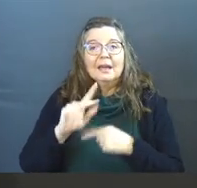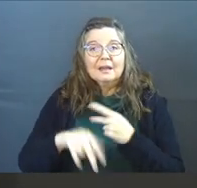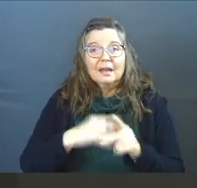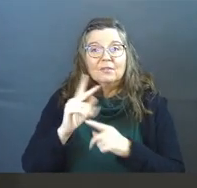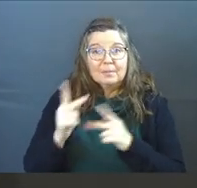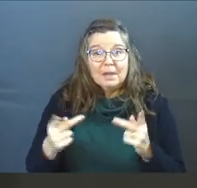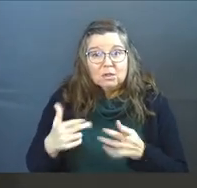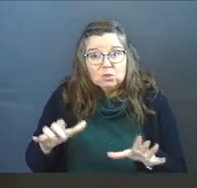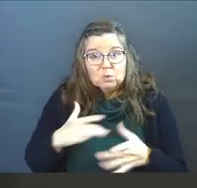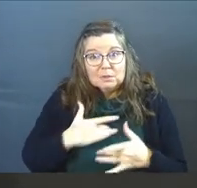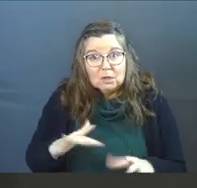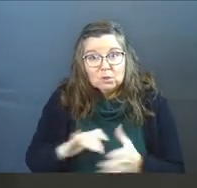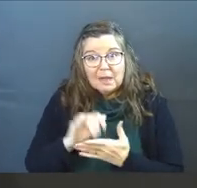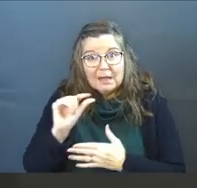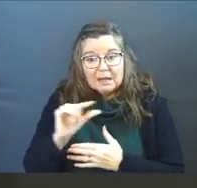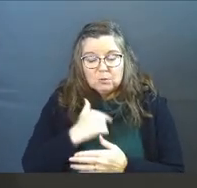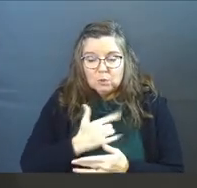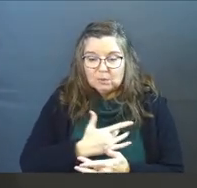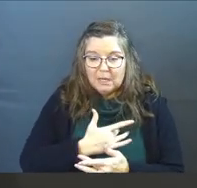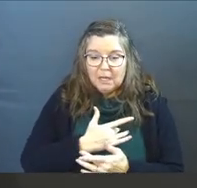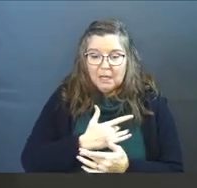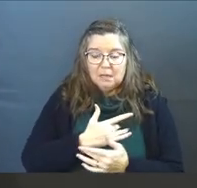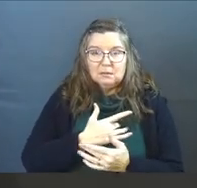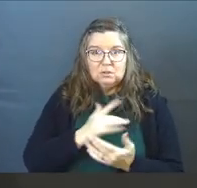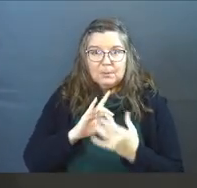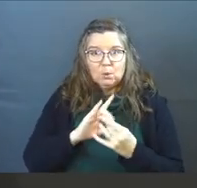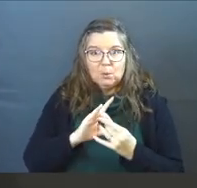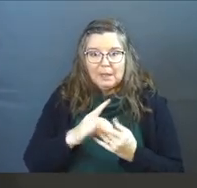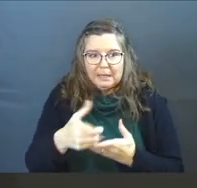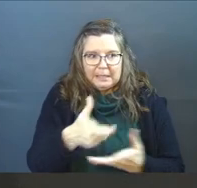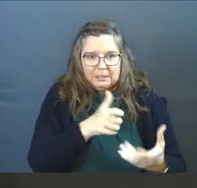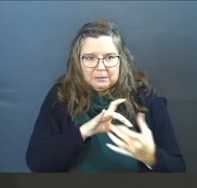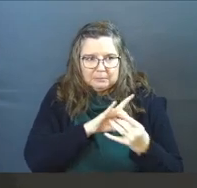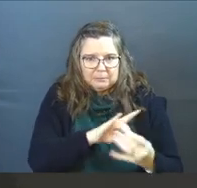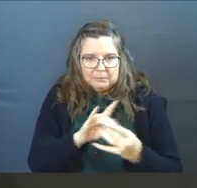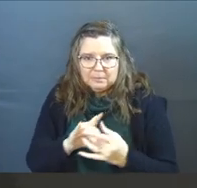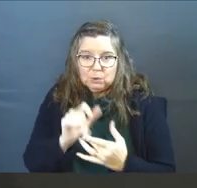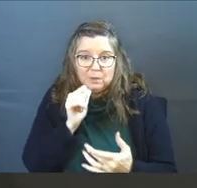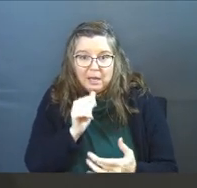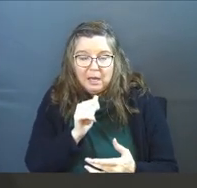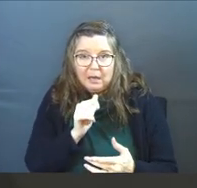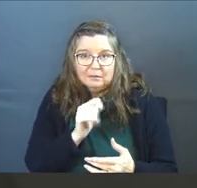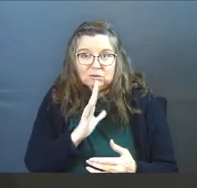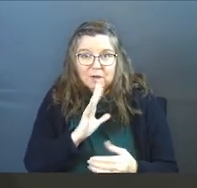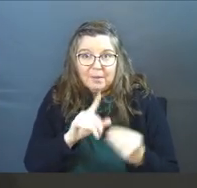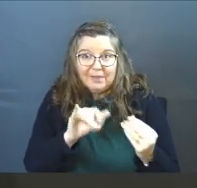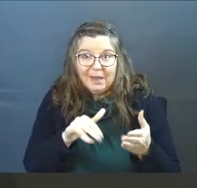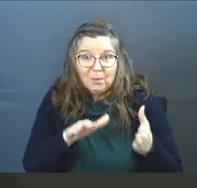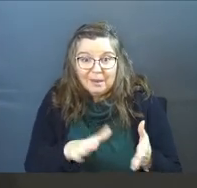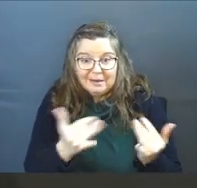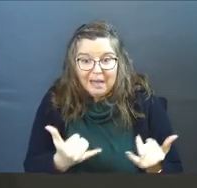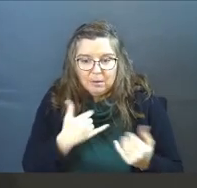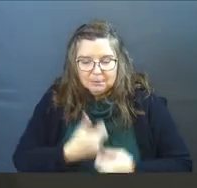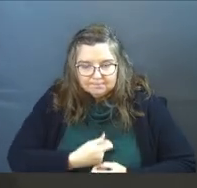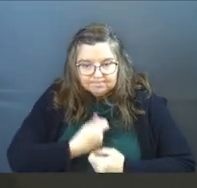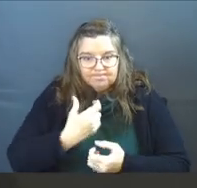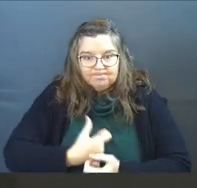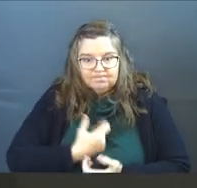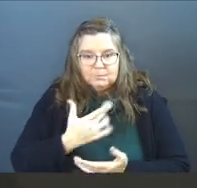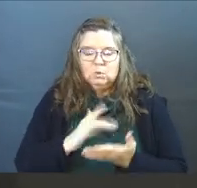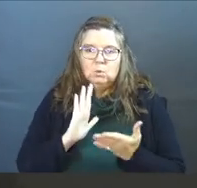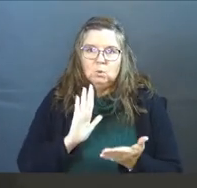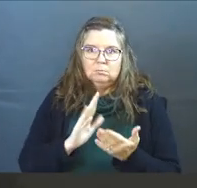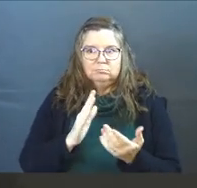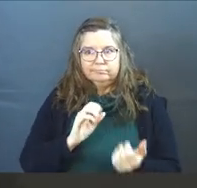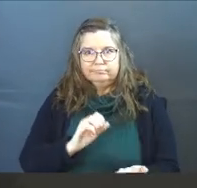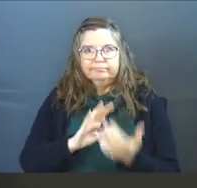kind of a place, don't you do that a little bit? Don't you pull into some of those relationships? Maybe you hadn't gone there before in this way, but now you got to go there. So